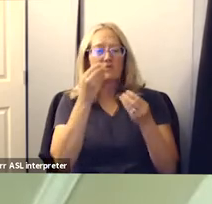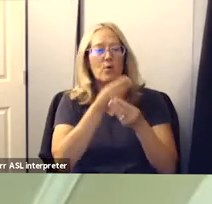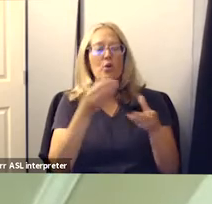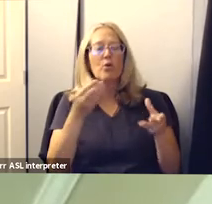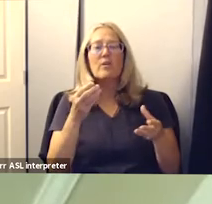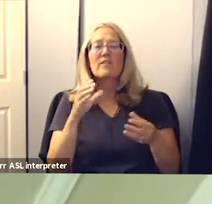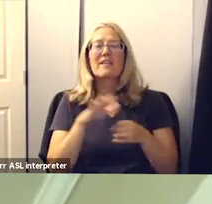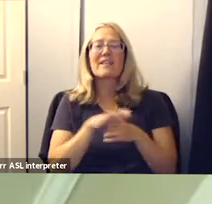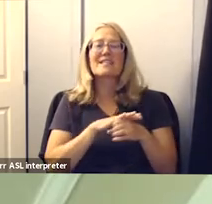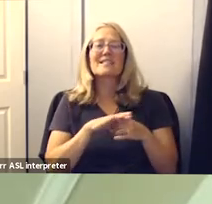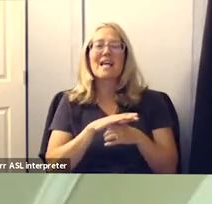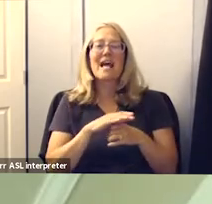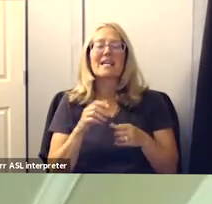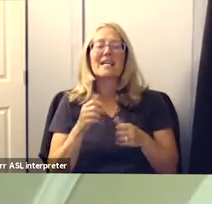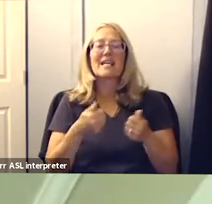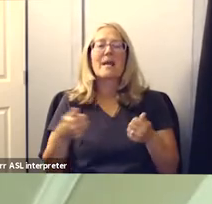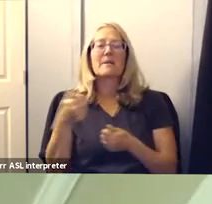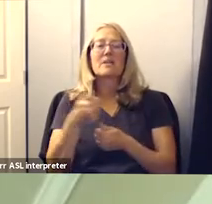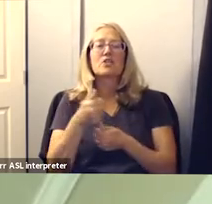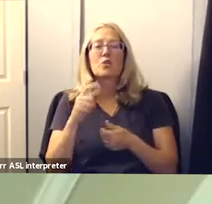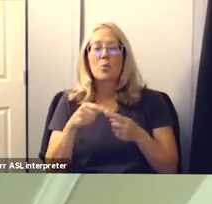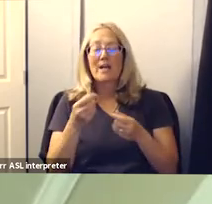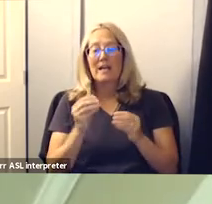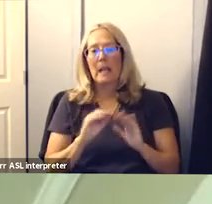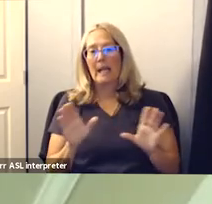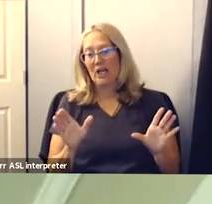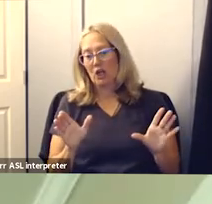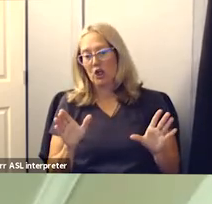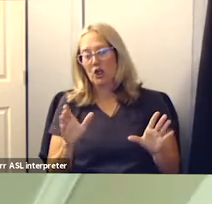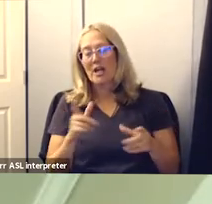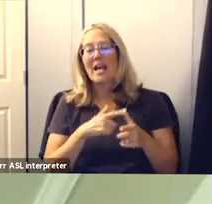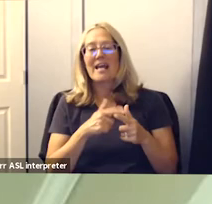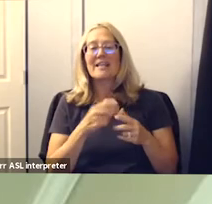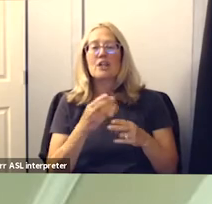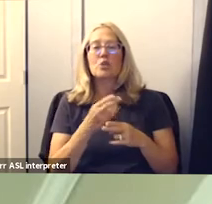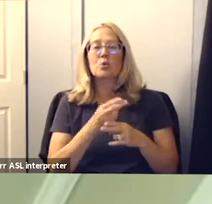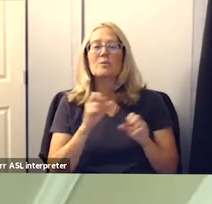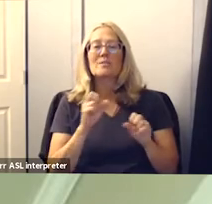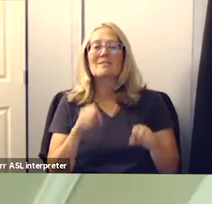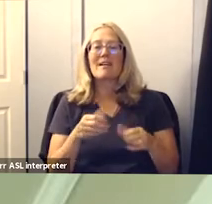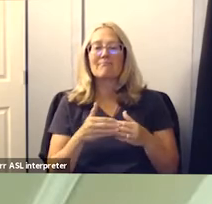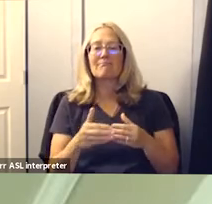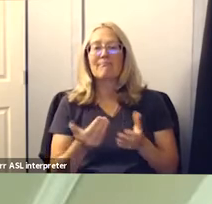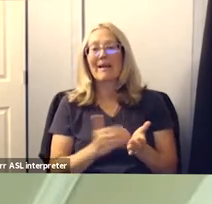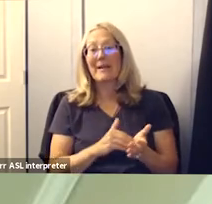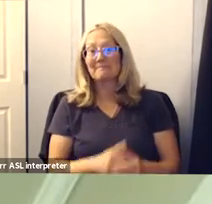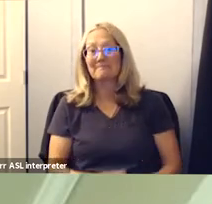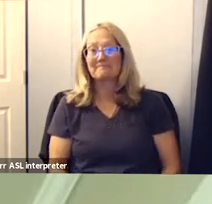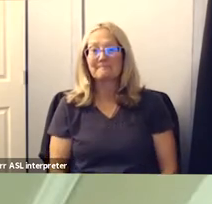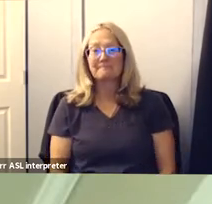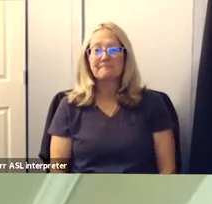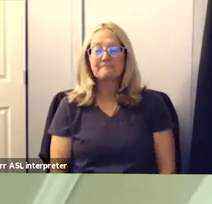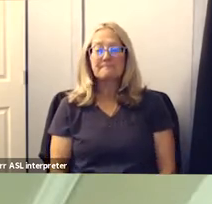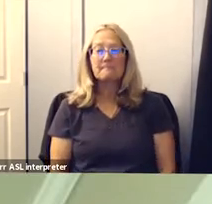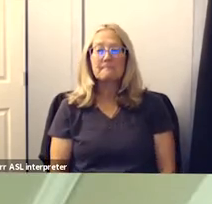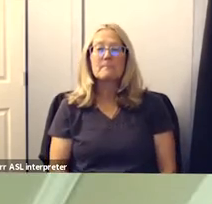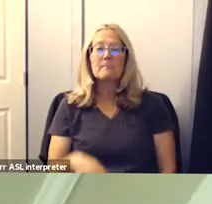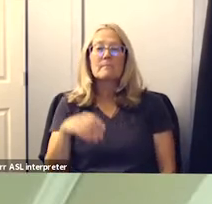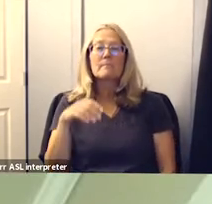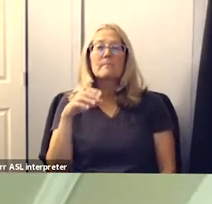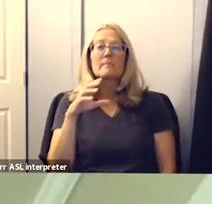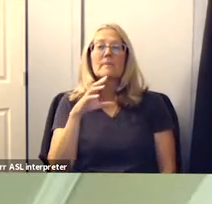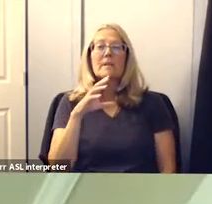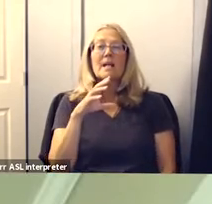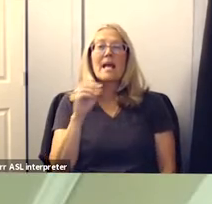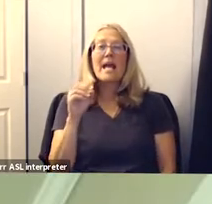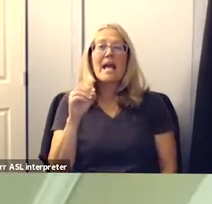when the room is clear and is able to be used again next slide please also a key factor as we all